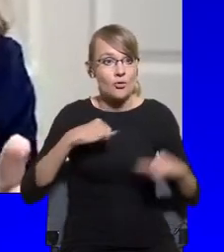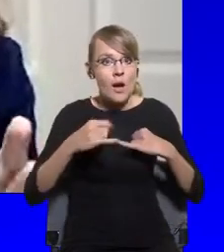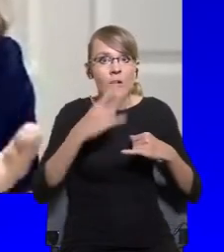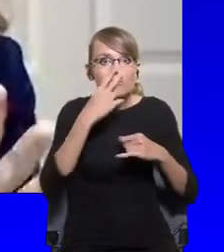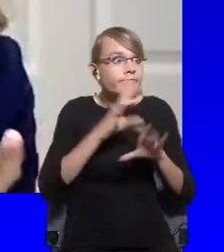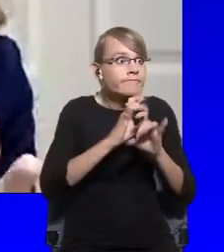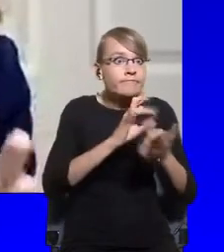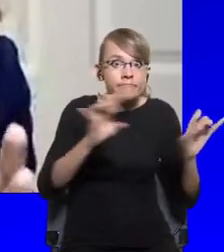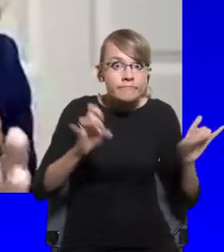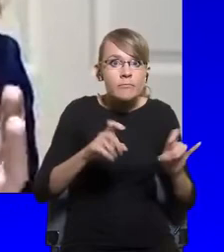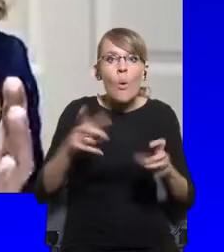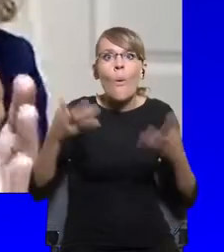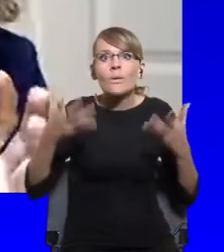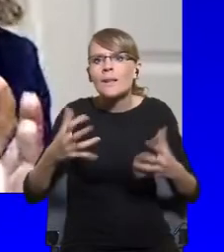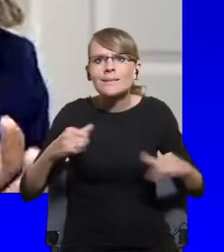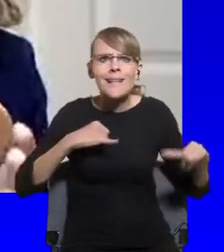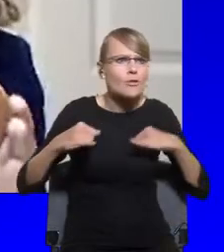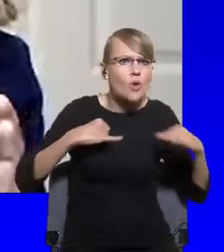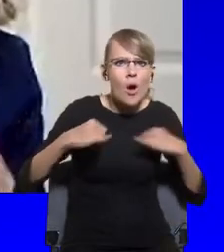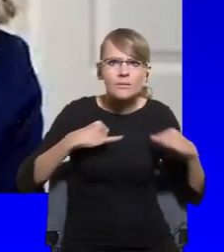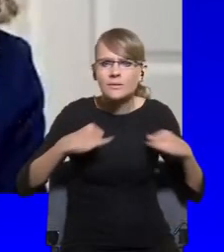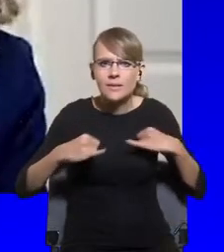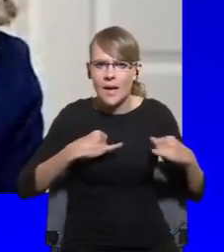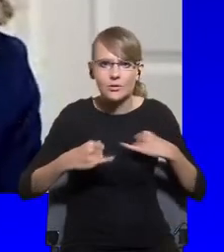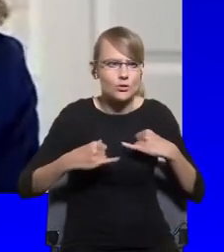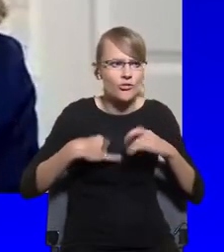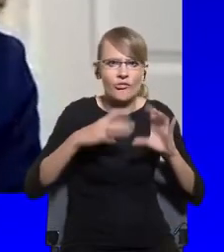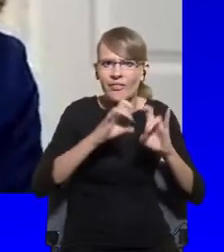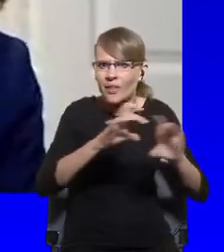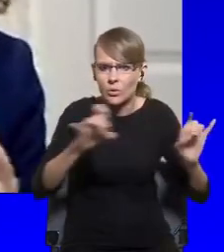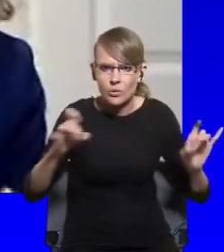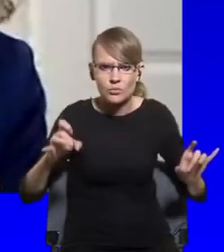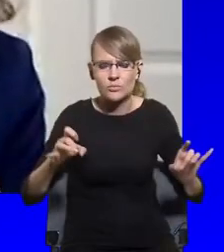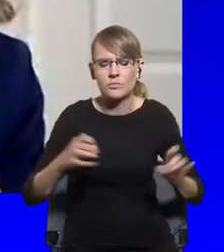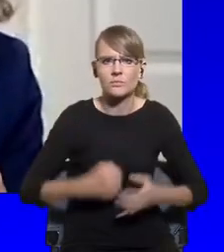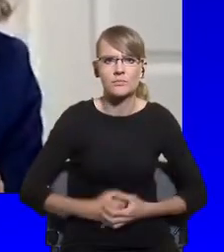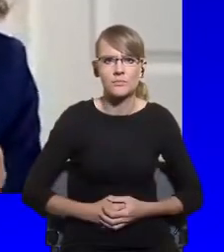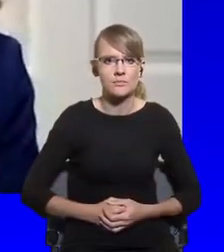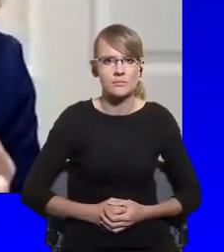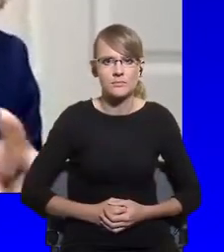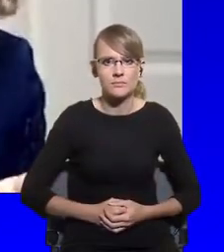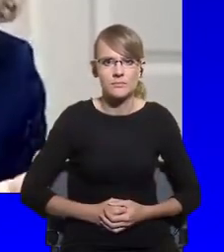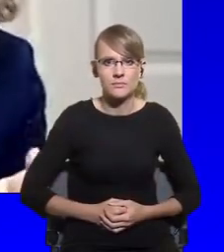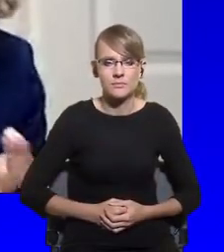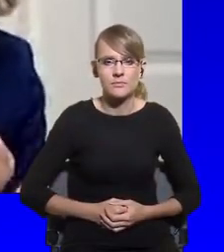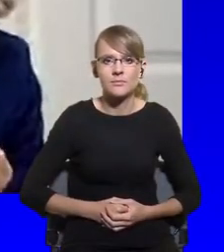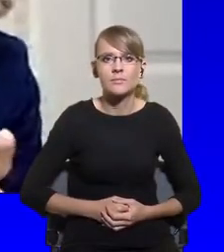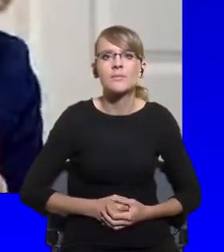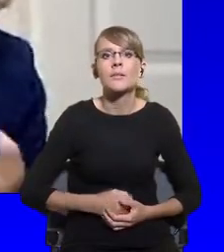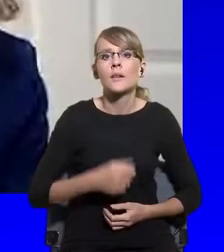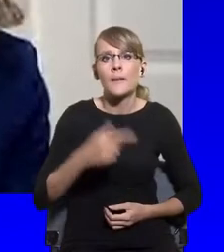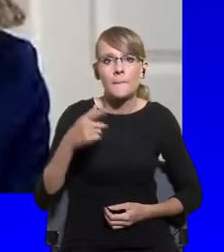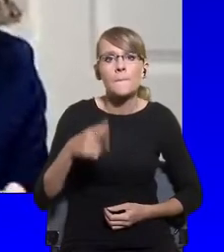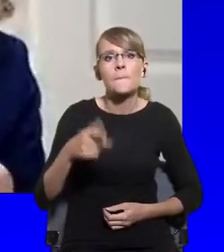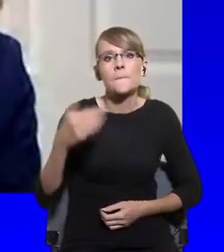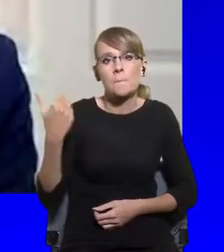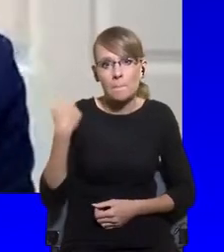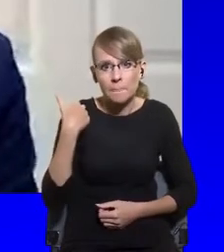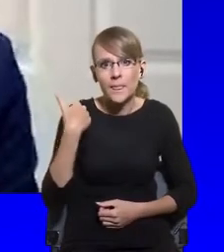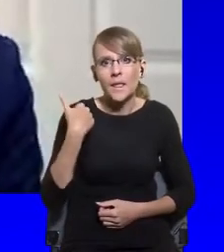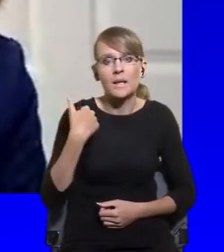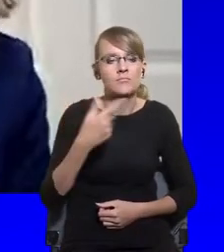most often been viewed through policy failures. Through the lenses of failures